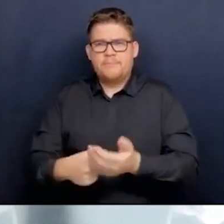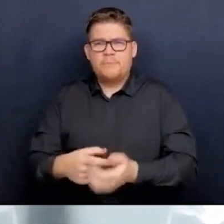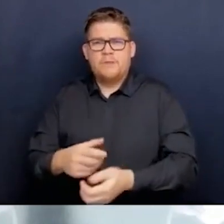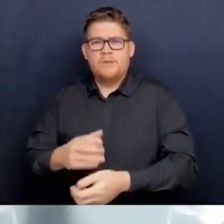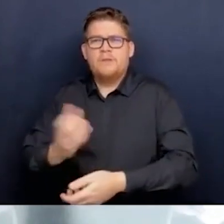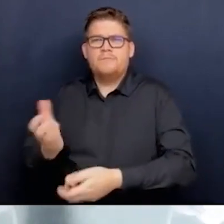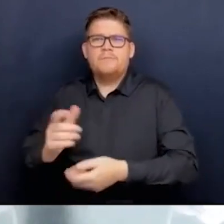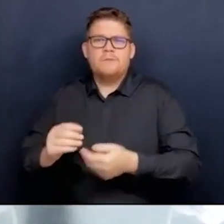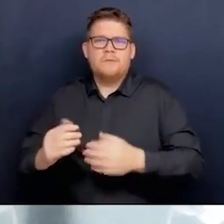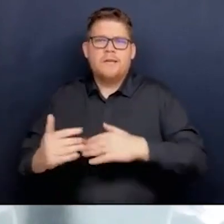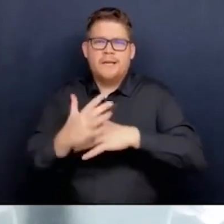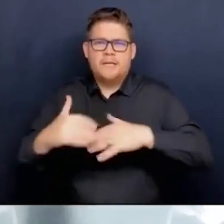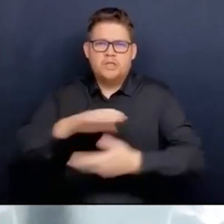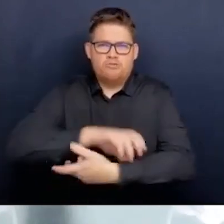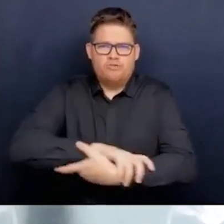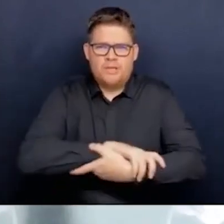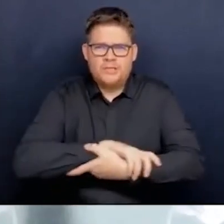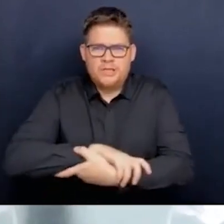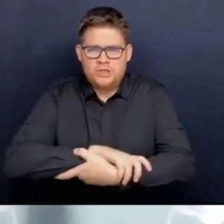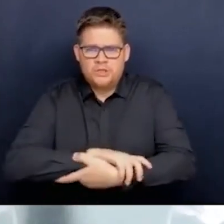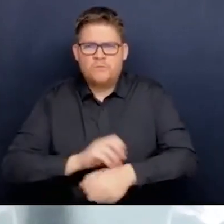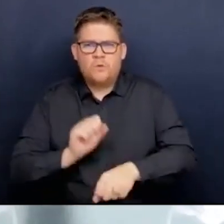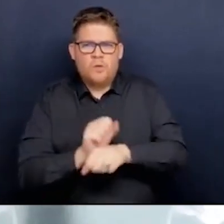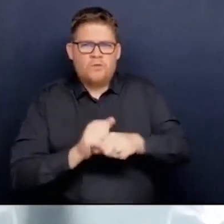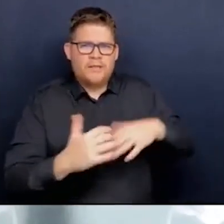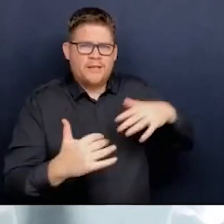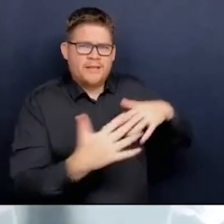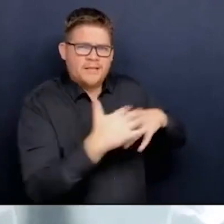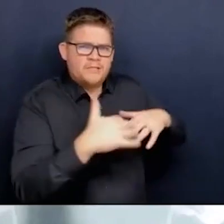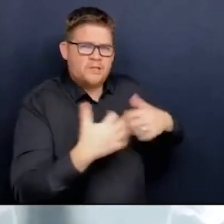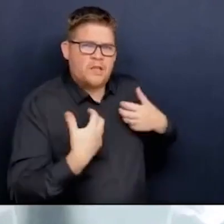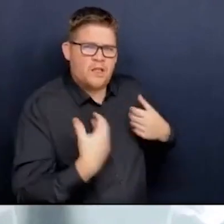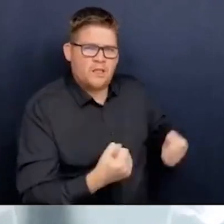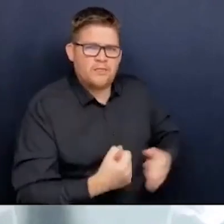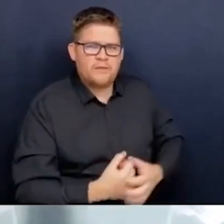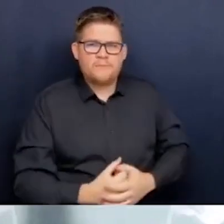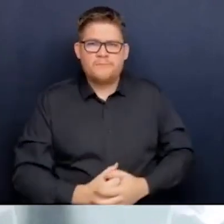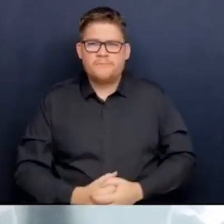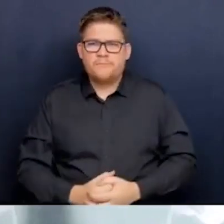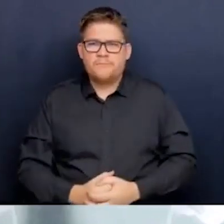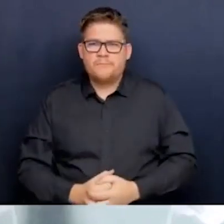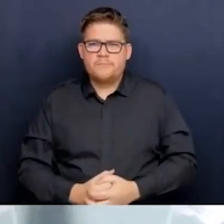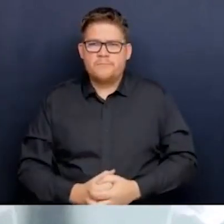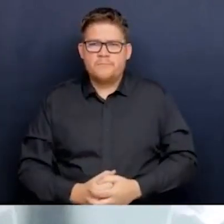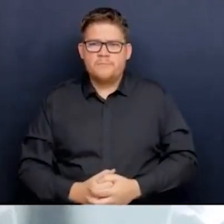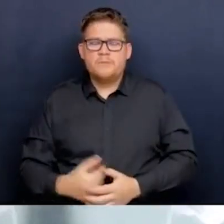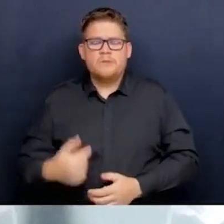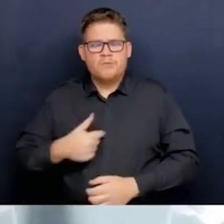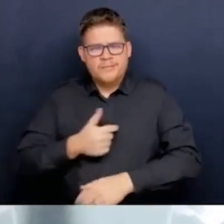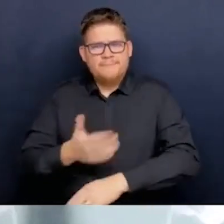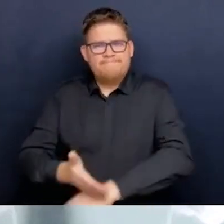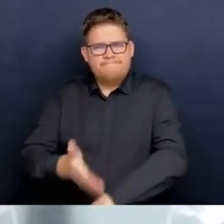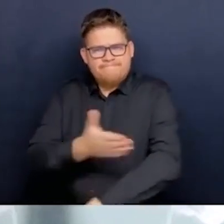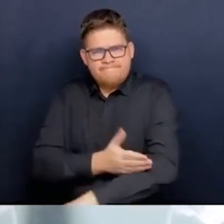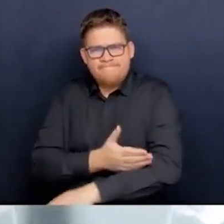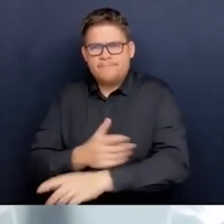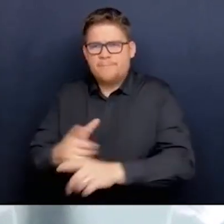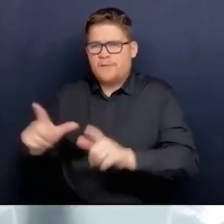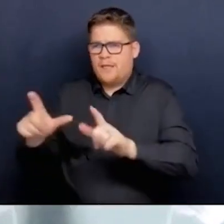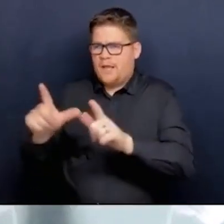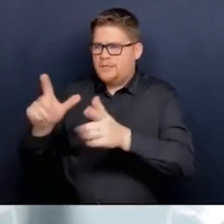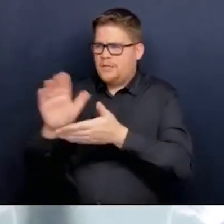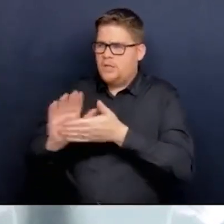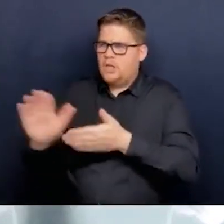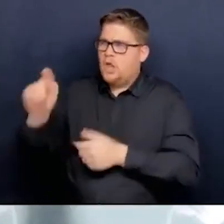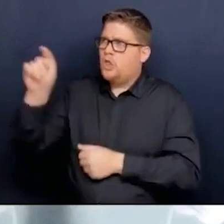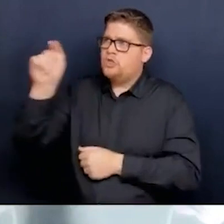governance. We've reduced the number of regulatory college so they all have the ability to, I think, do what they're required to